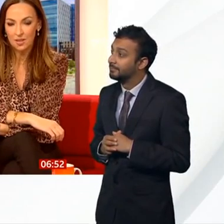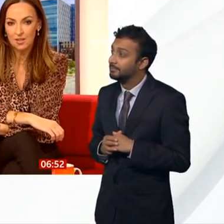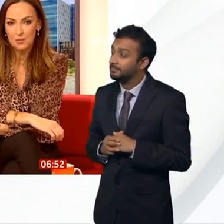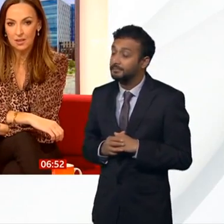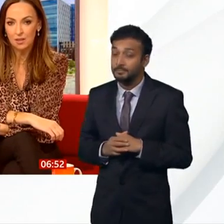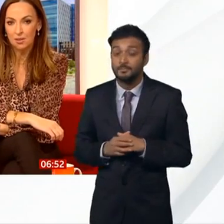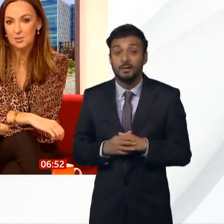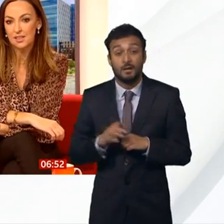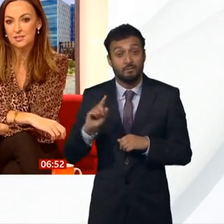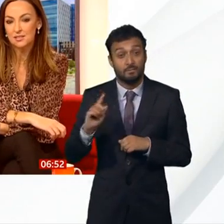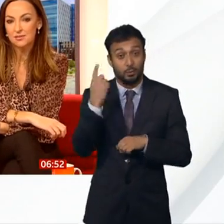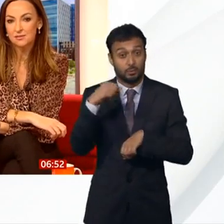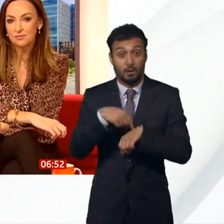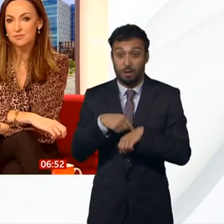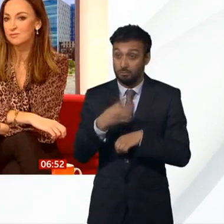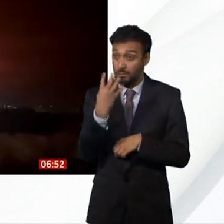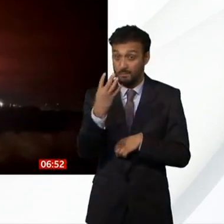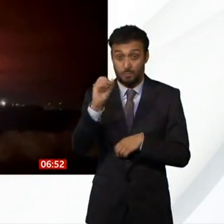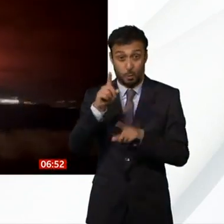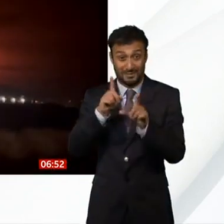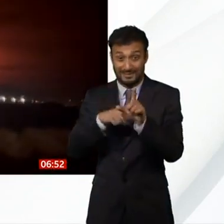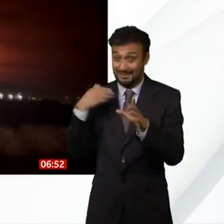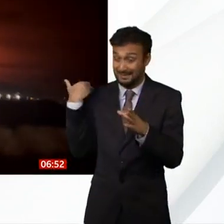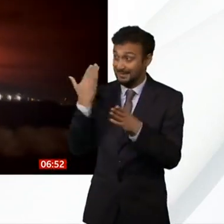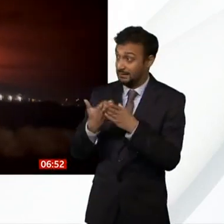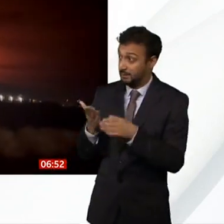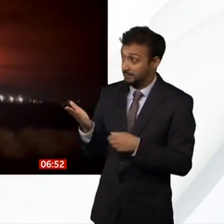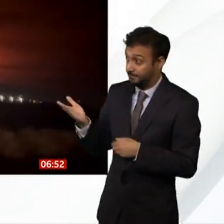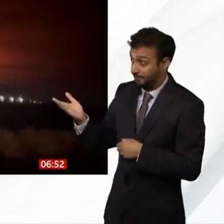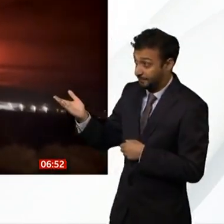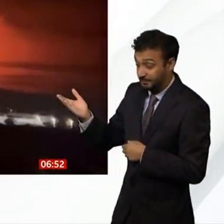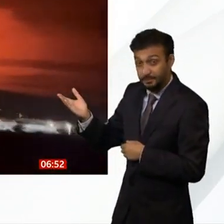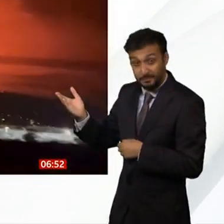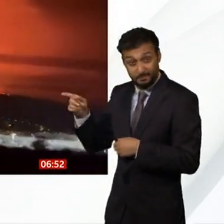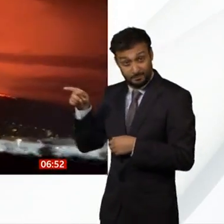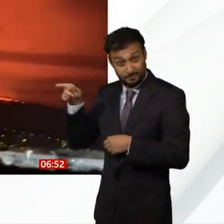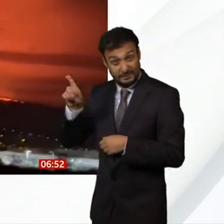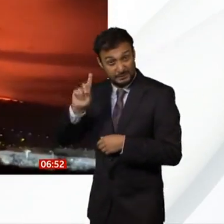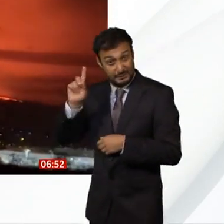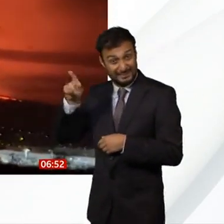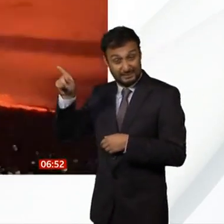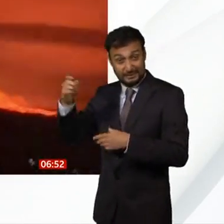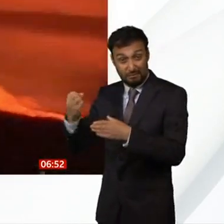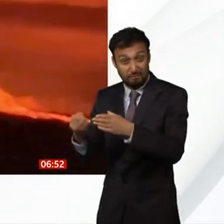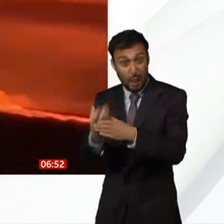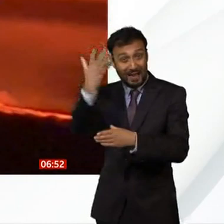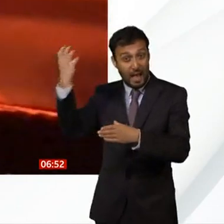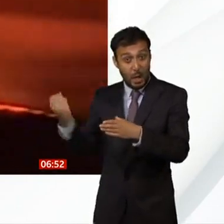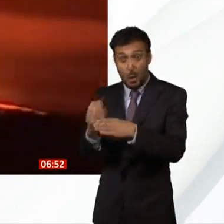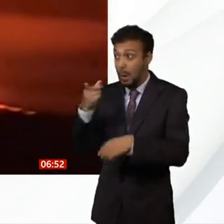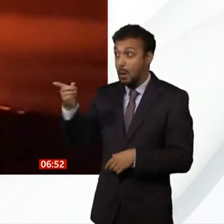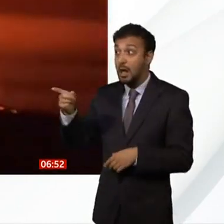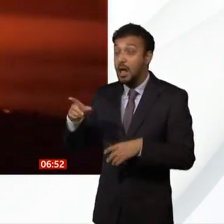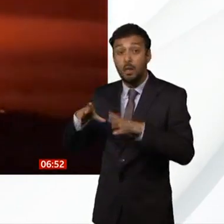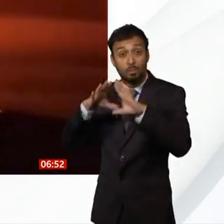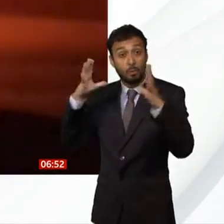volcano has begun erupting. We've got some amazing pictures to show you. This started about 9 o'clock yesterday morning our time. This is